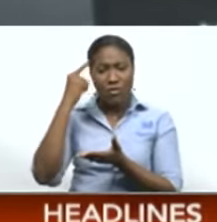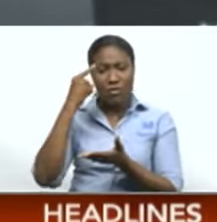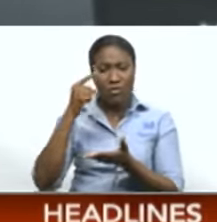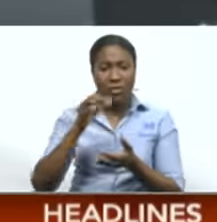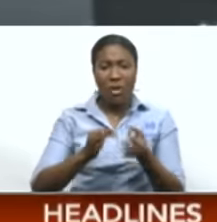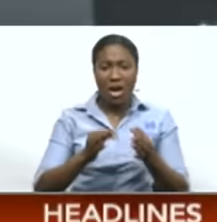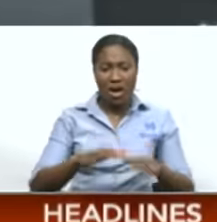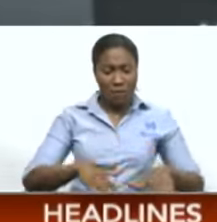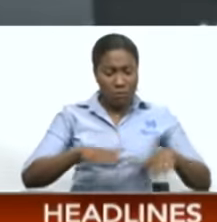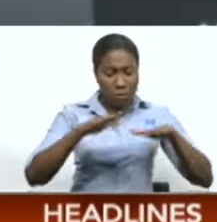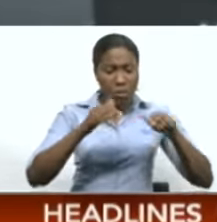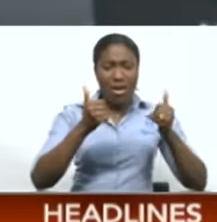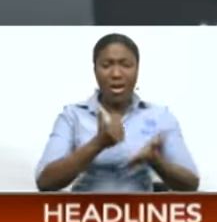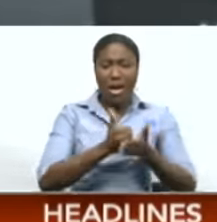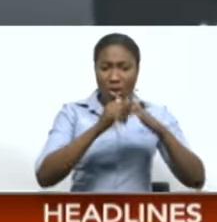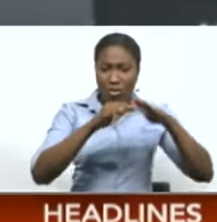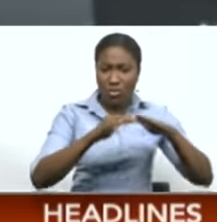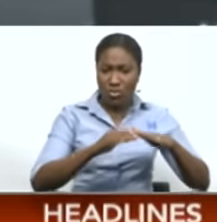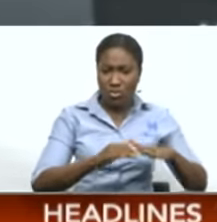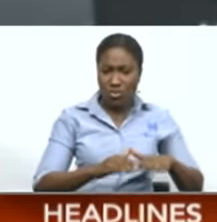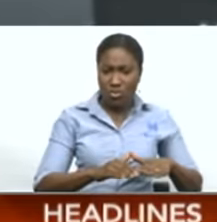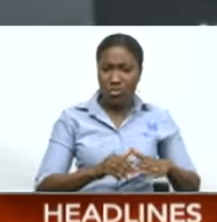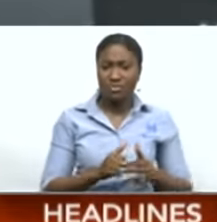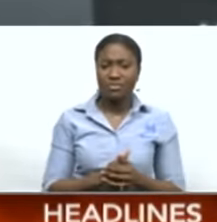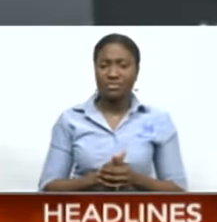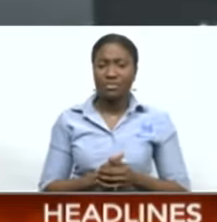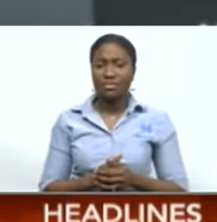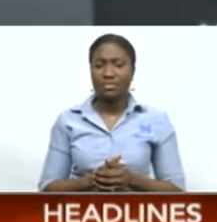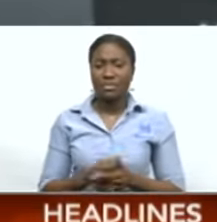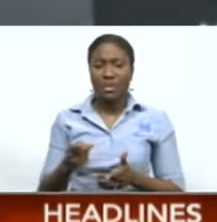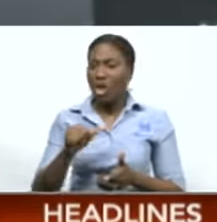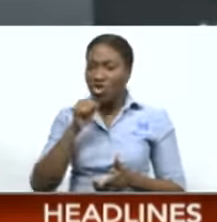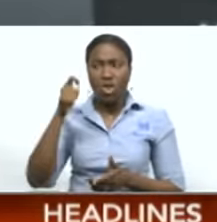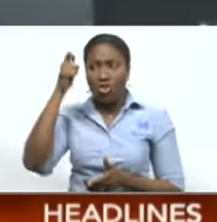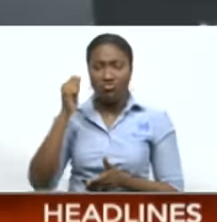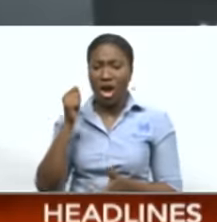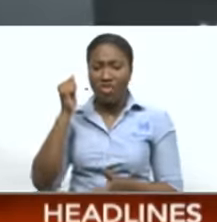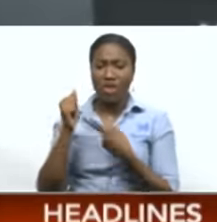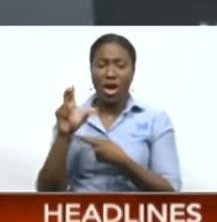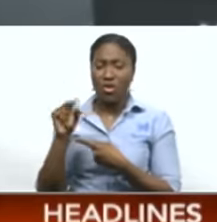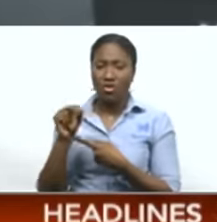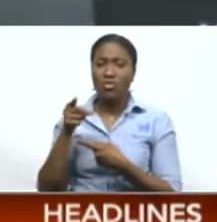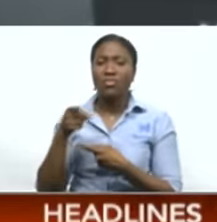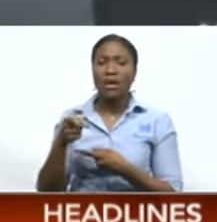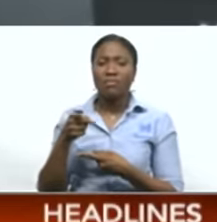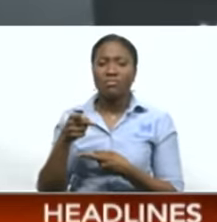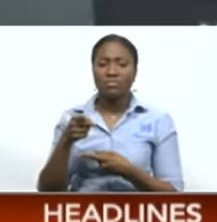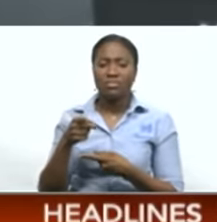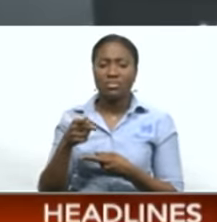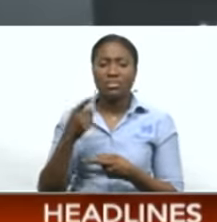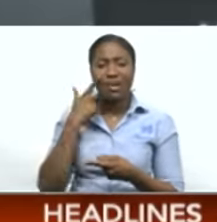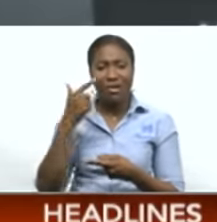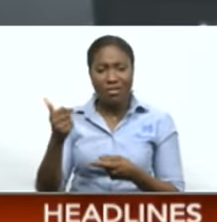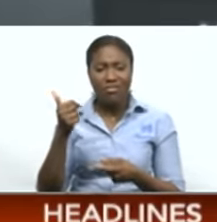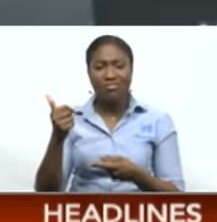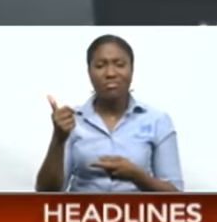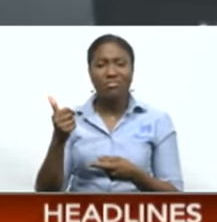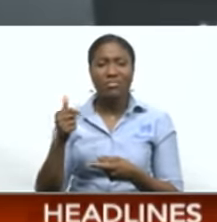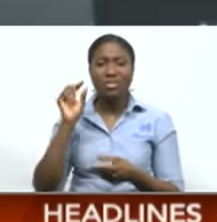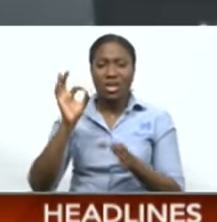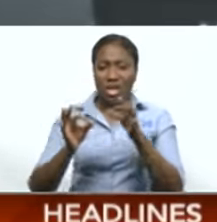not a grant. It's a flood relief offered by the government. It's not compensation per se.